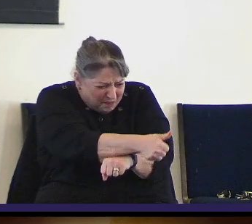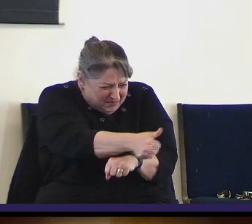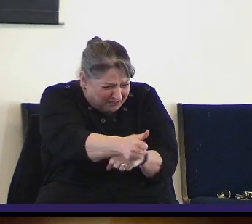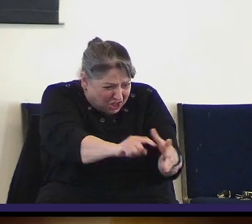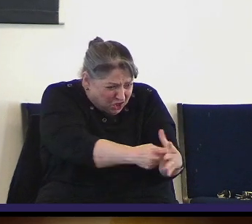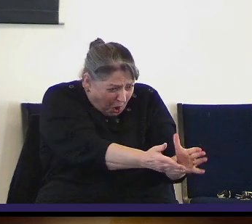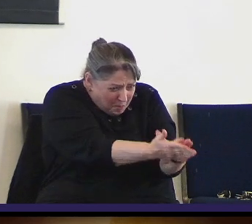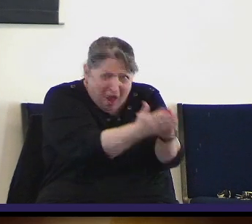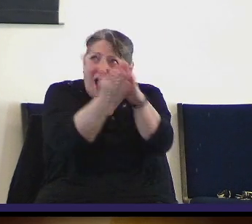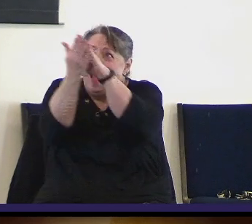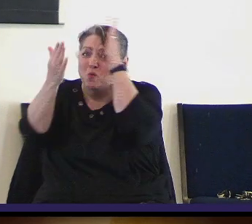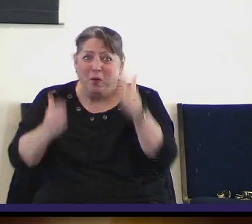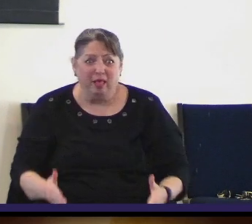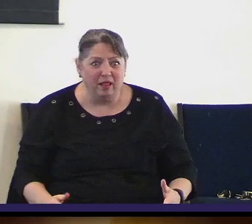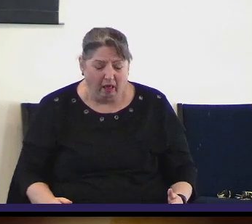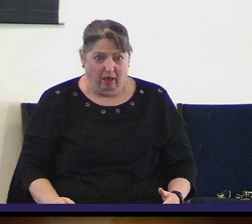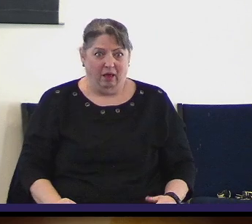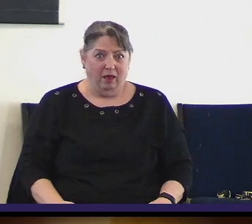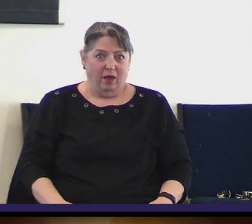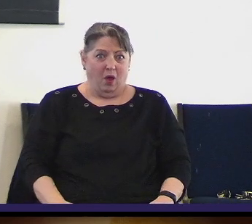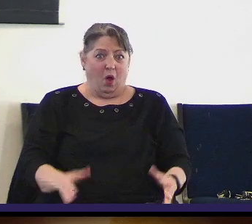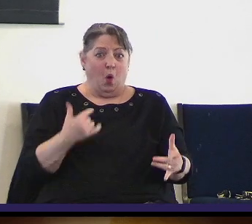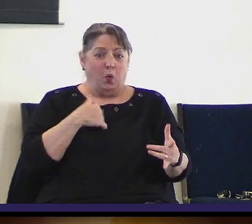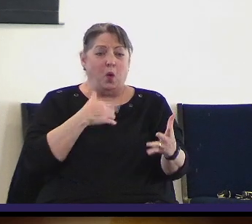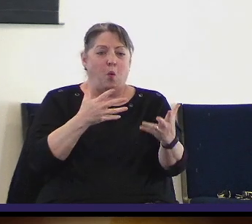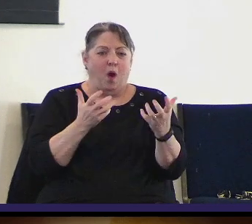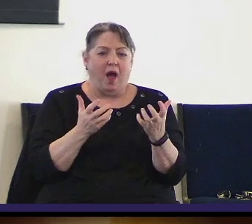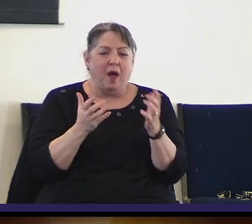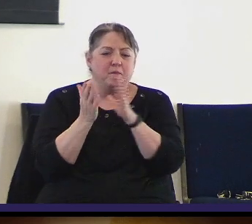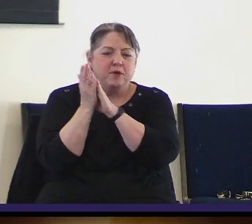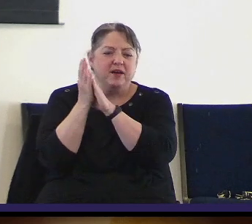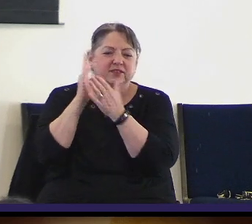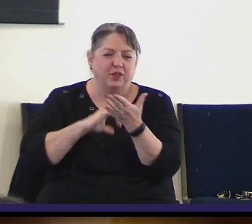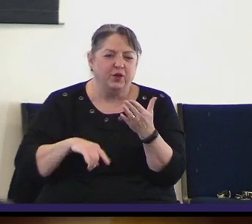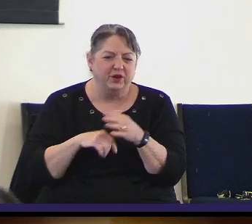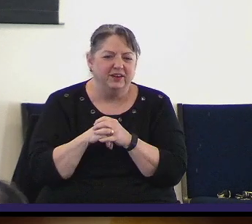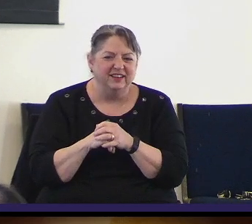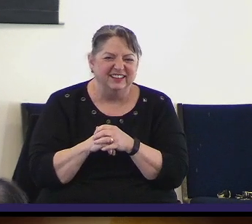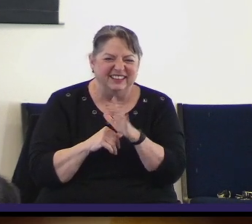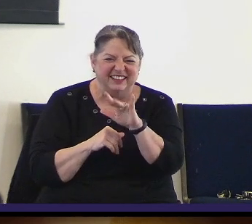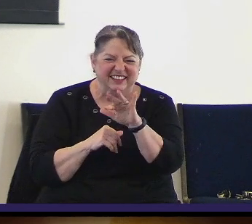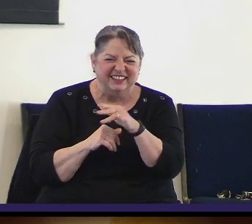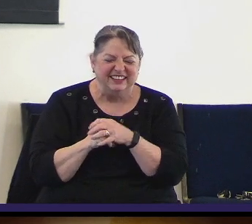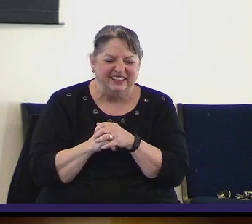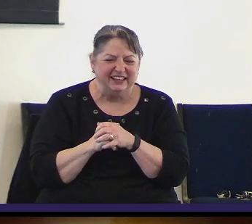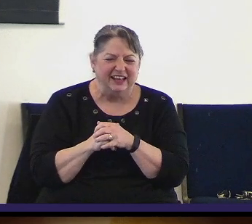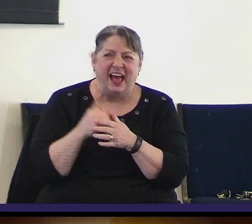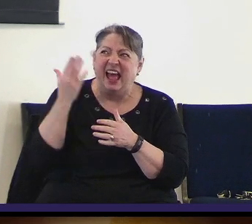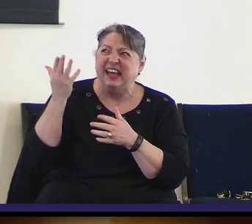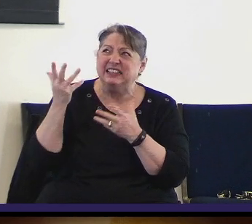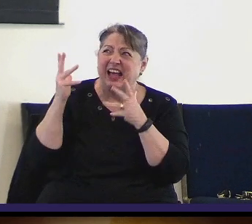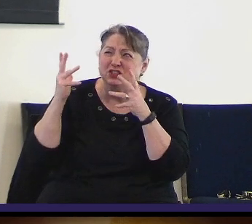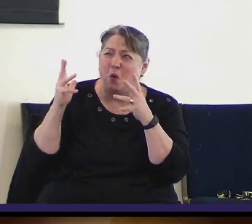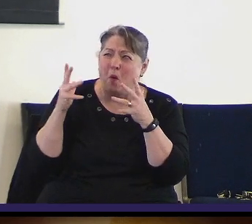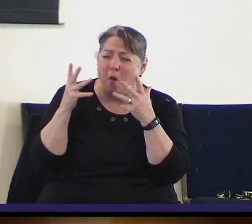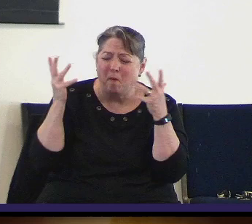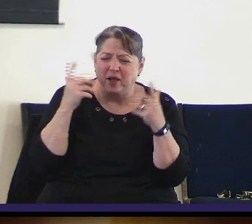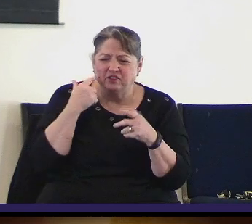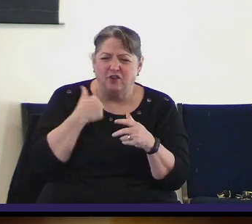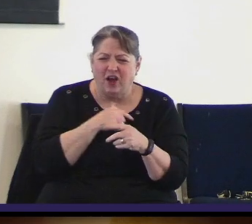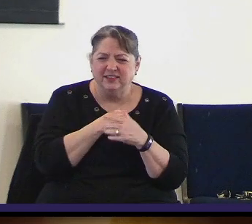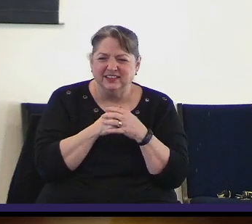And we want to be a people who praises the Lord, right? Because he has done so much for us.